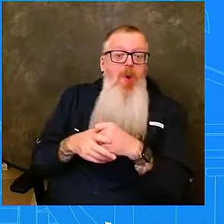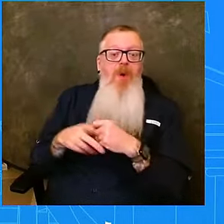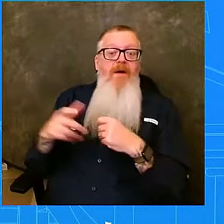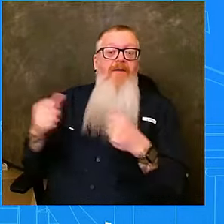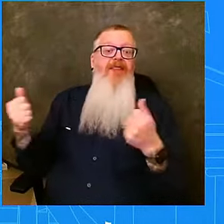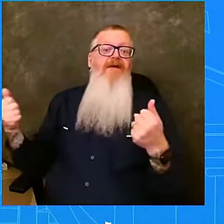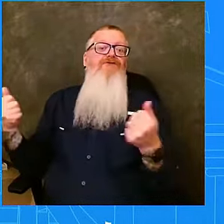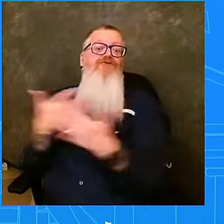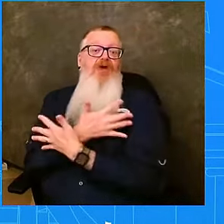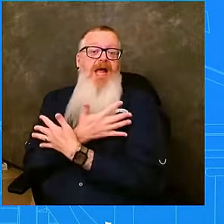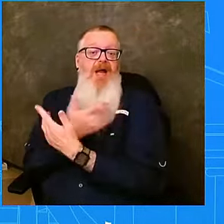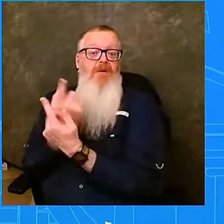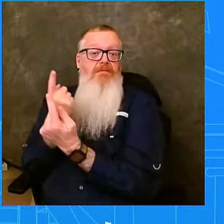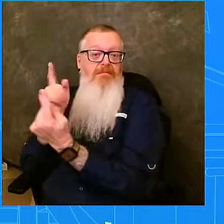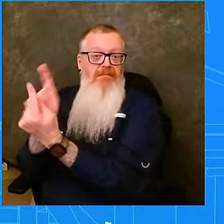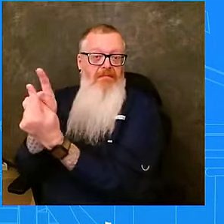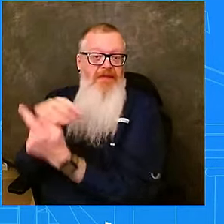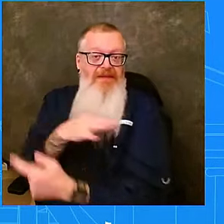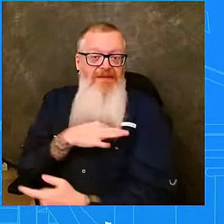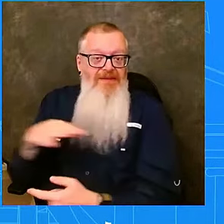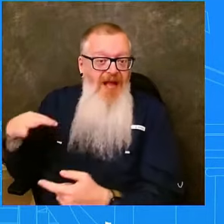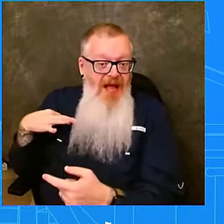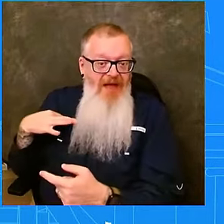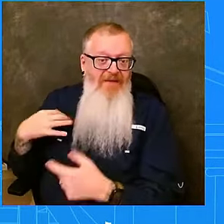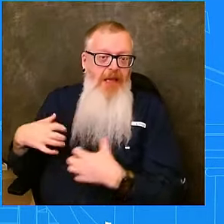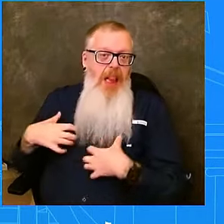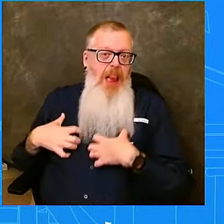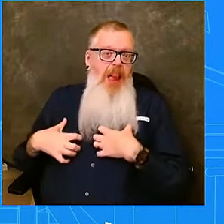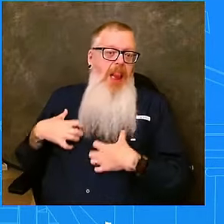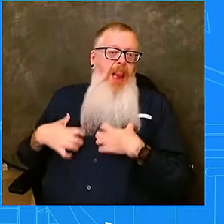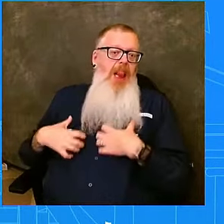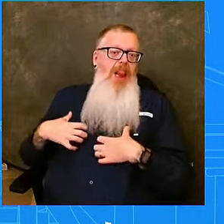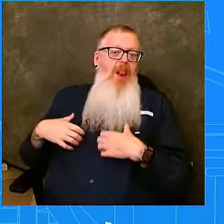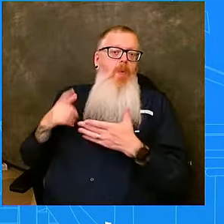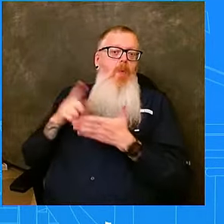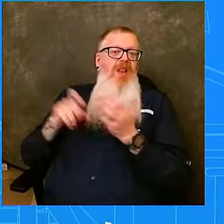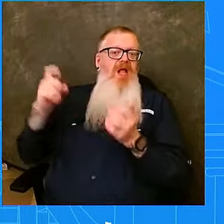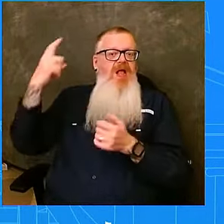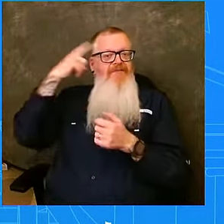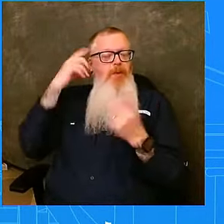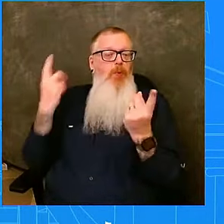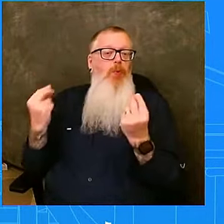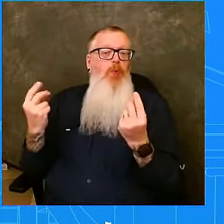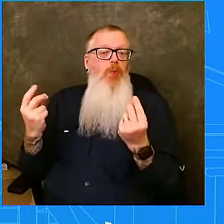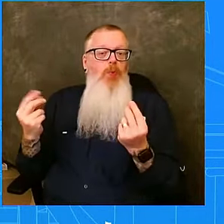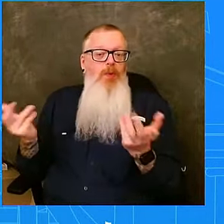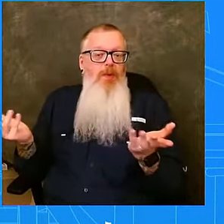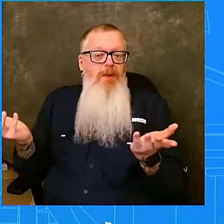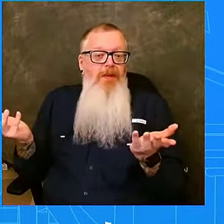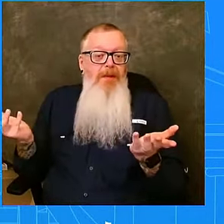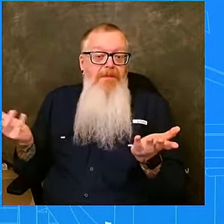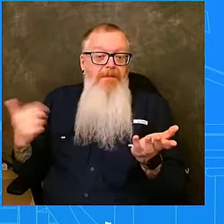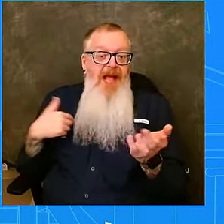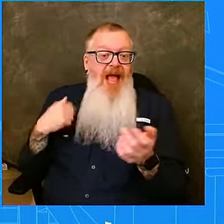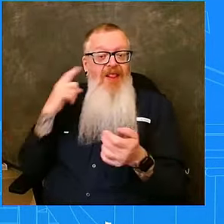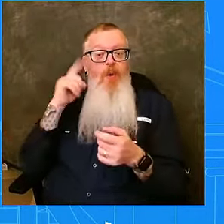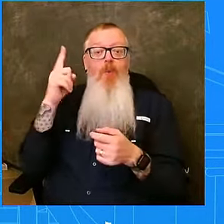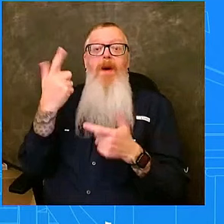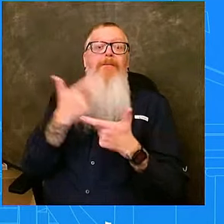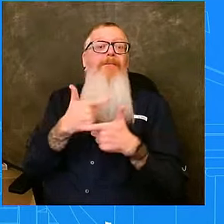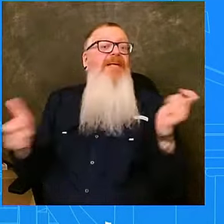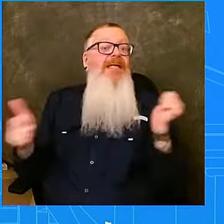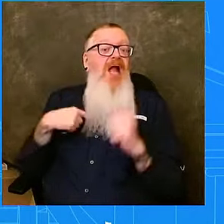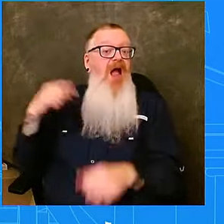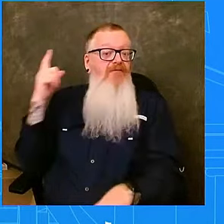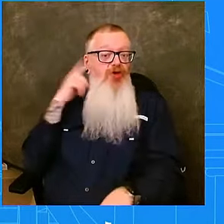they are unsure of what the government is doing. I think one of the biggest ones that I continue to hear is that we're going to take their land from